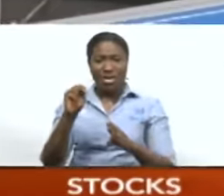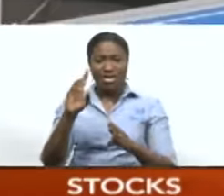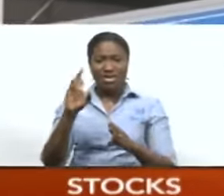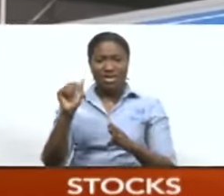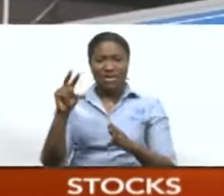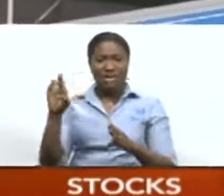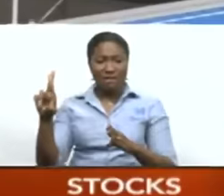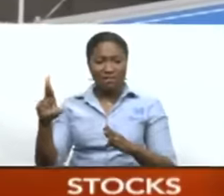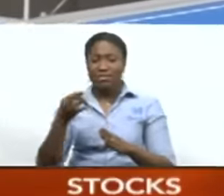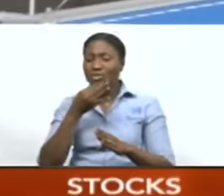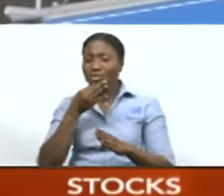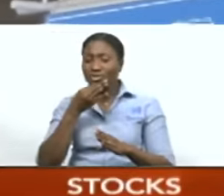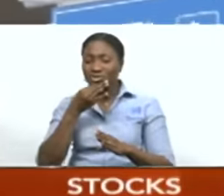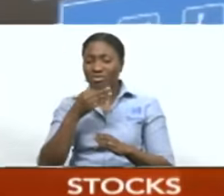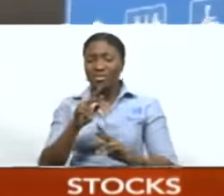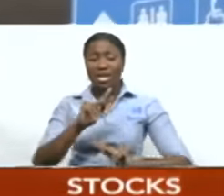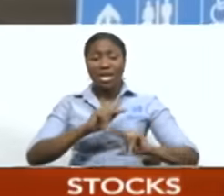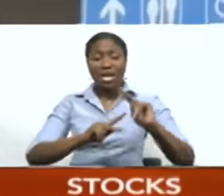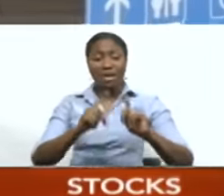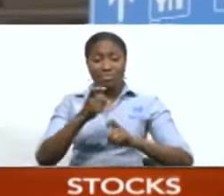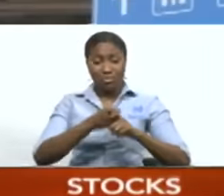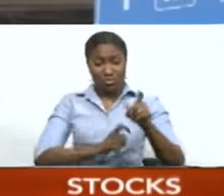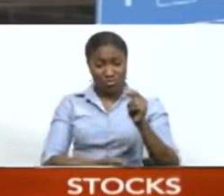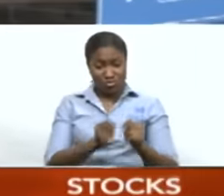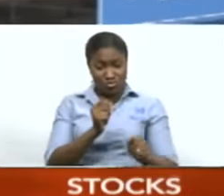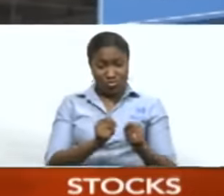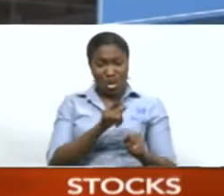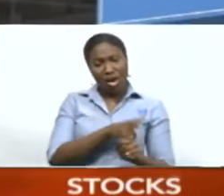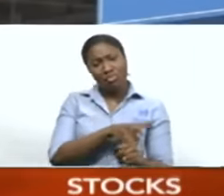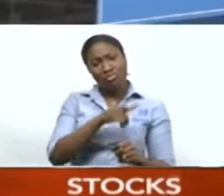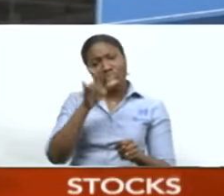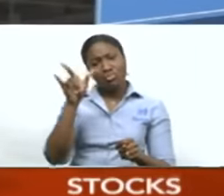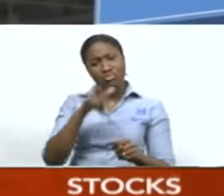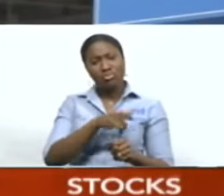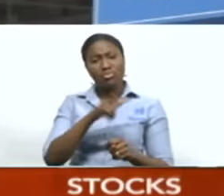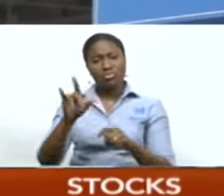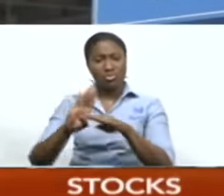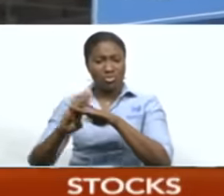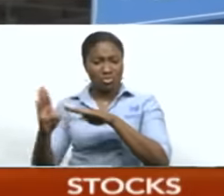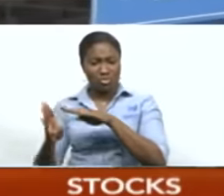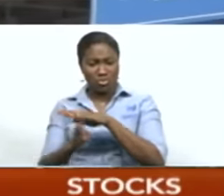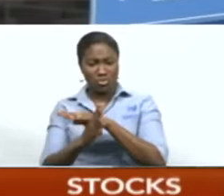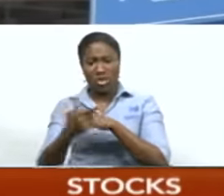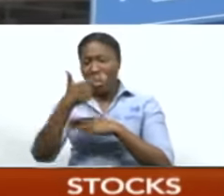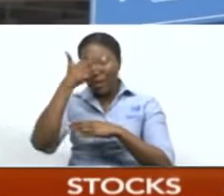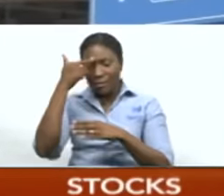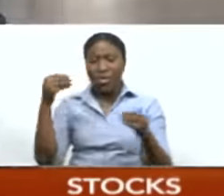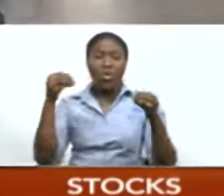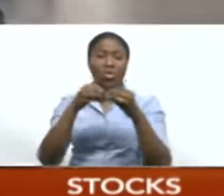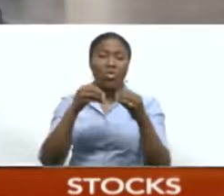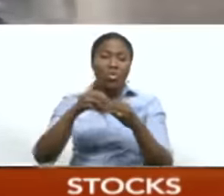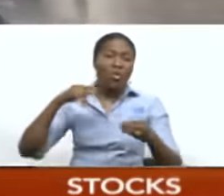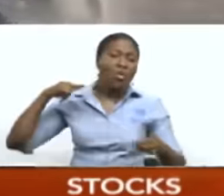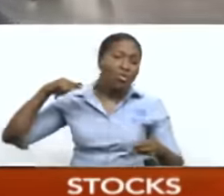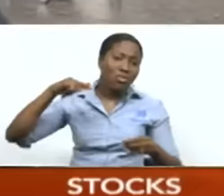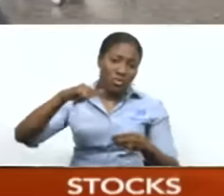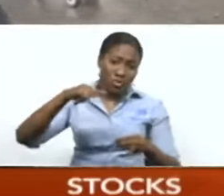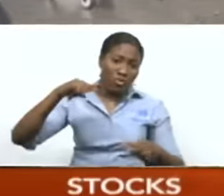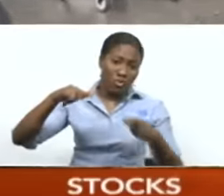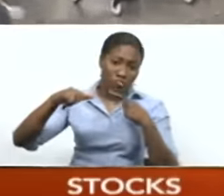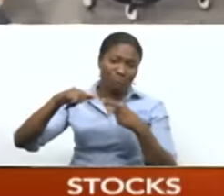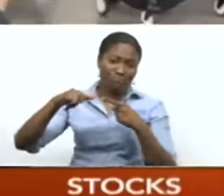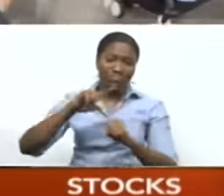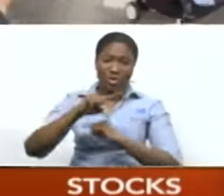More TNT nationals are coming to the island due to an improvement in airlift within the region. Speaking to